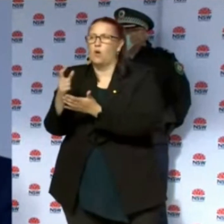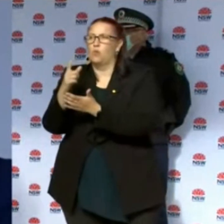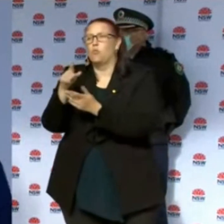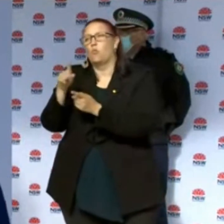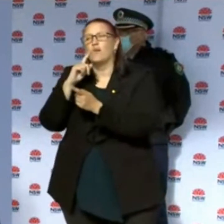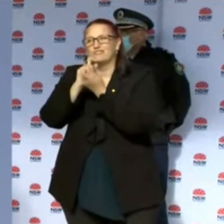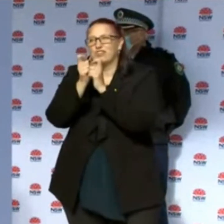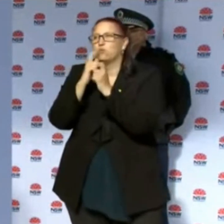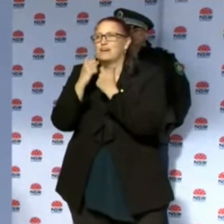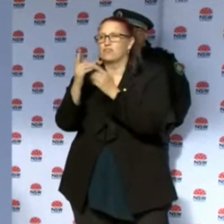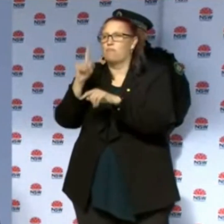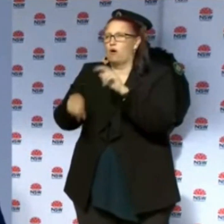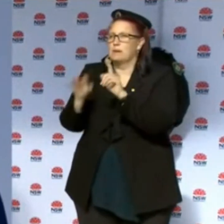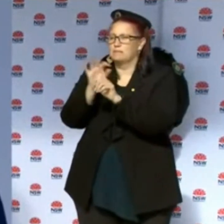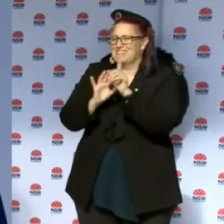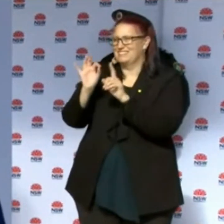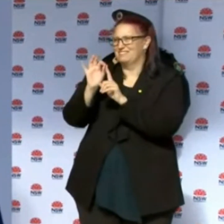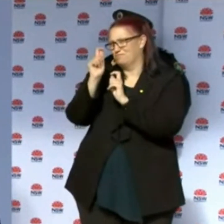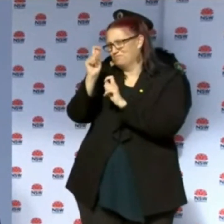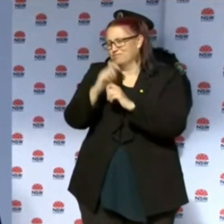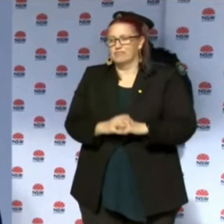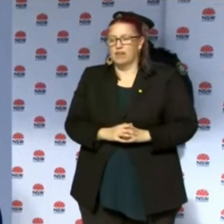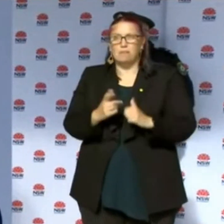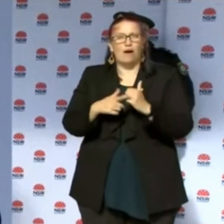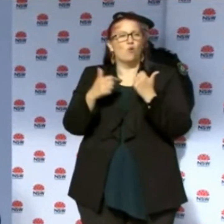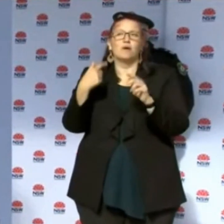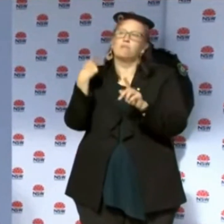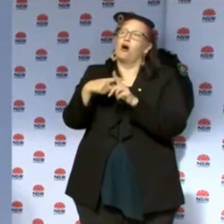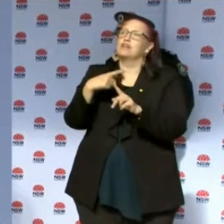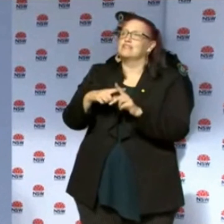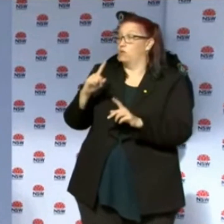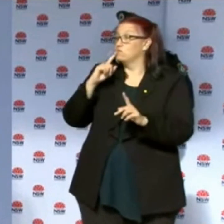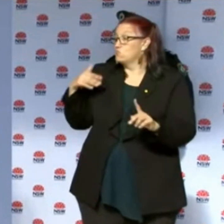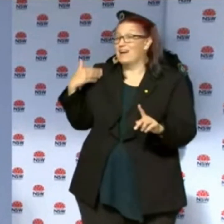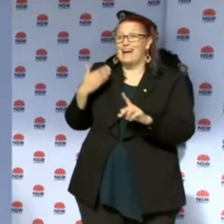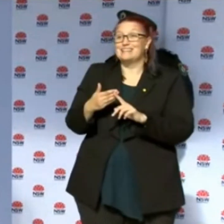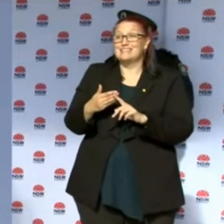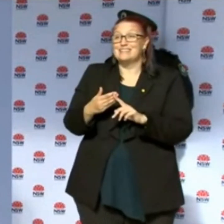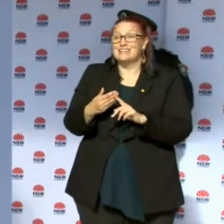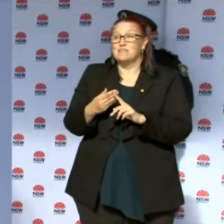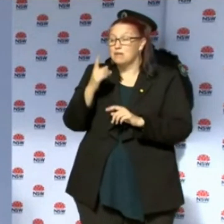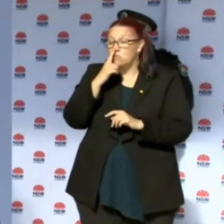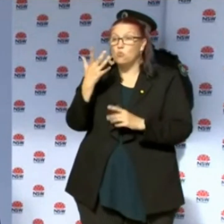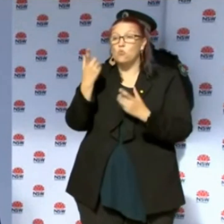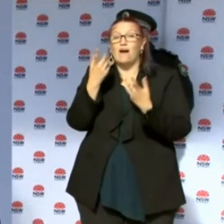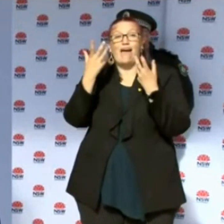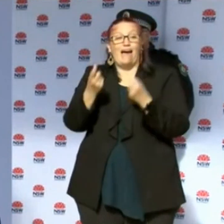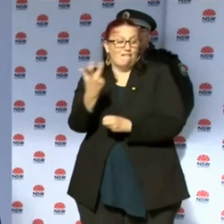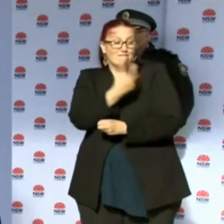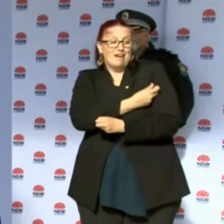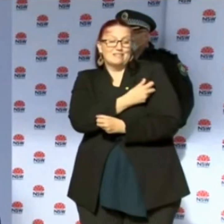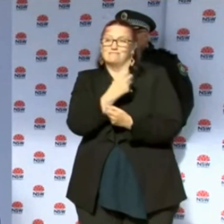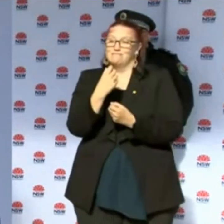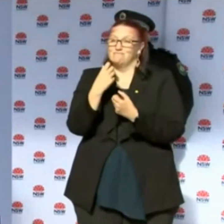moving face and we'll give you the most update. But clearly it is positive sign that to date the individuals that were vaccinated have